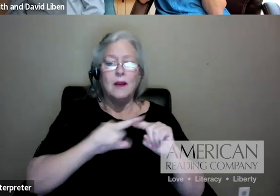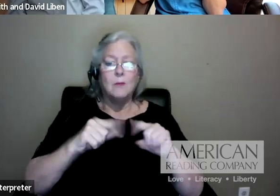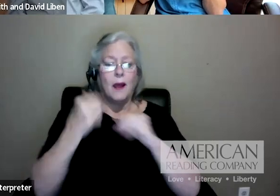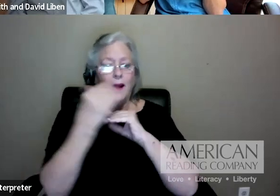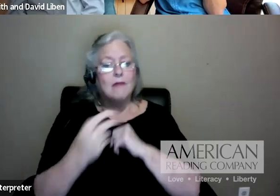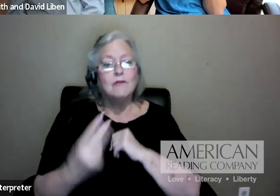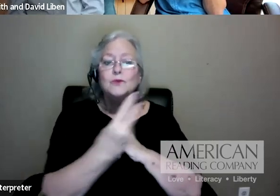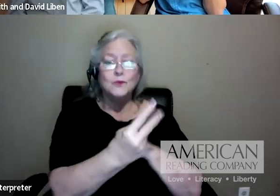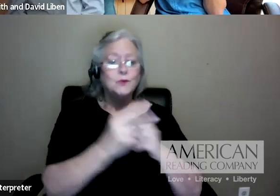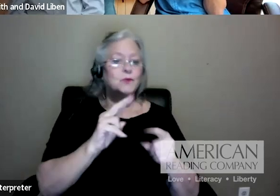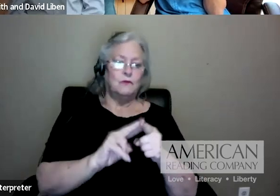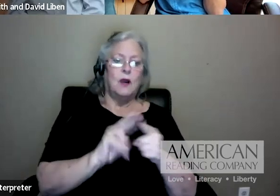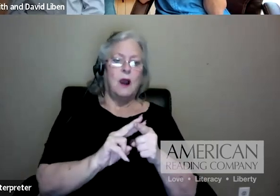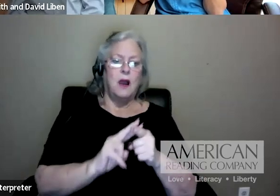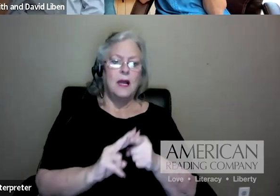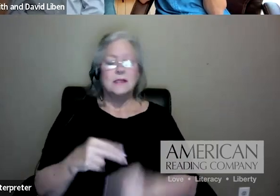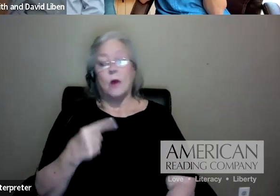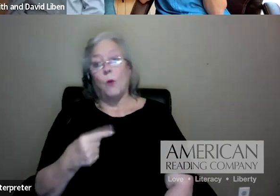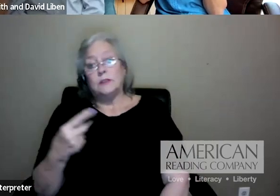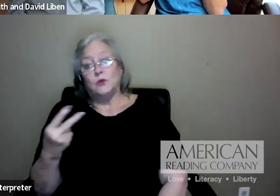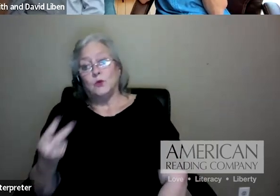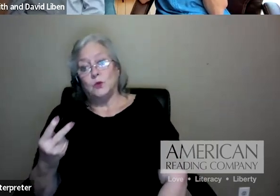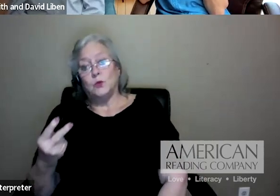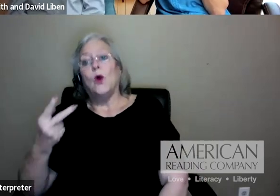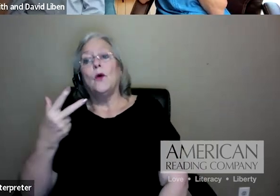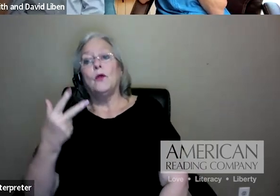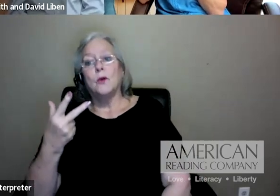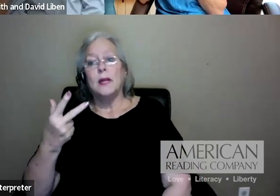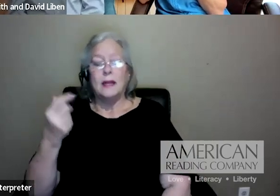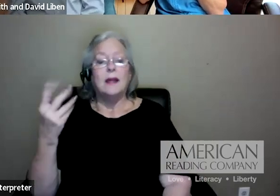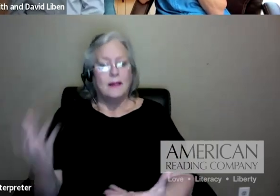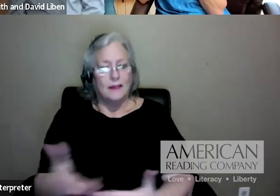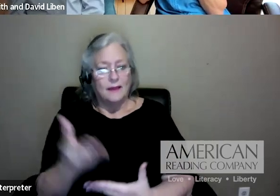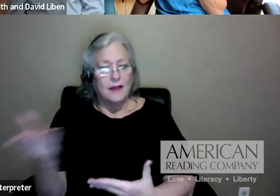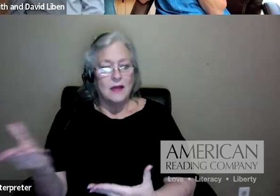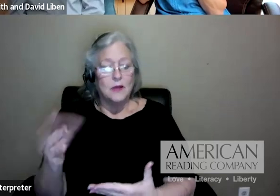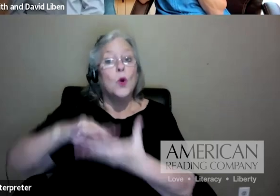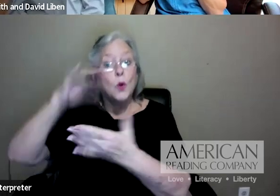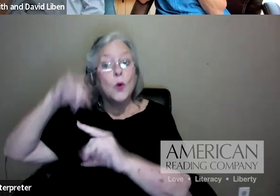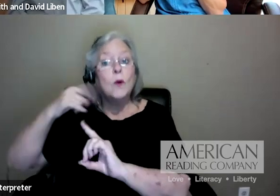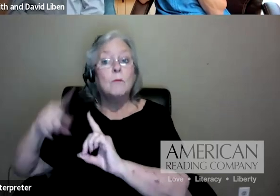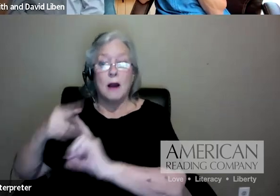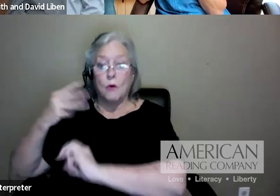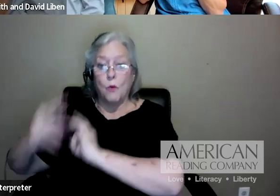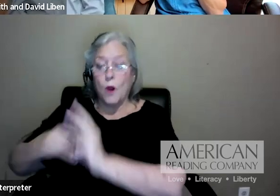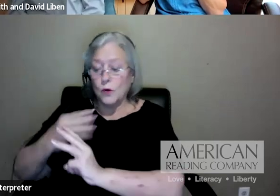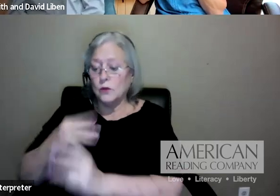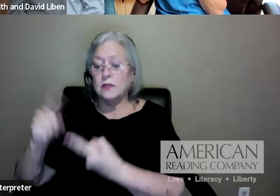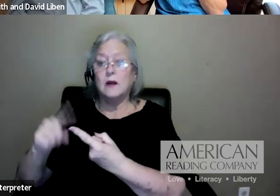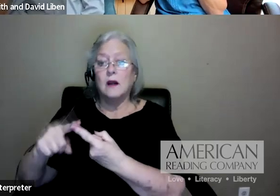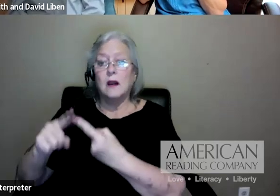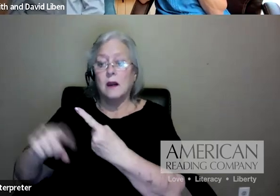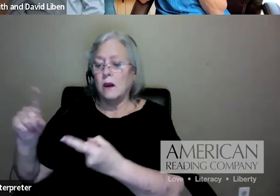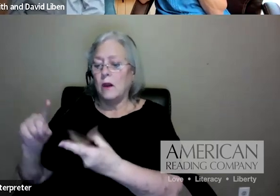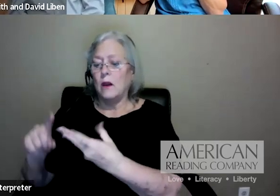It's a one-two-three punch. Not only do you learn about the world, and not only do you learn vocabulary, but you're also